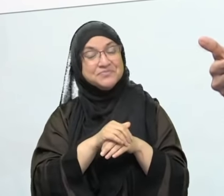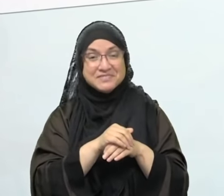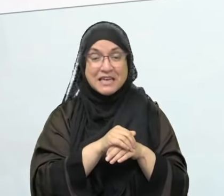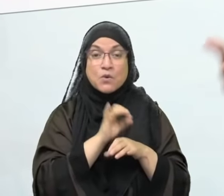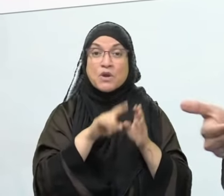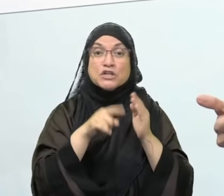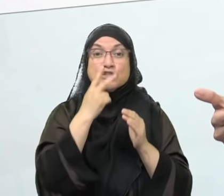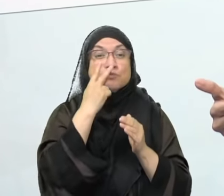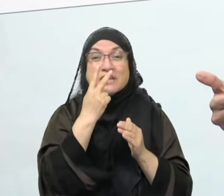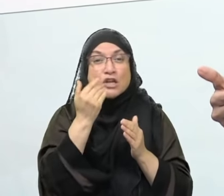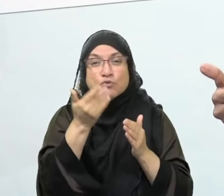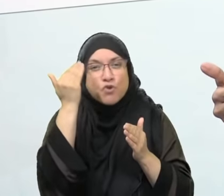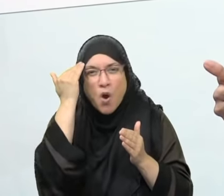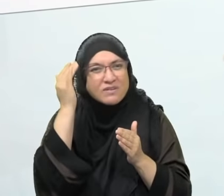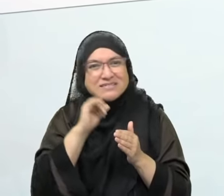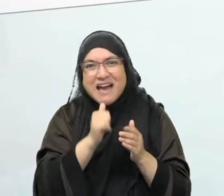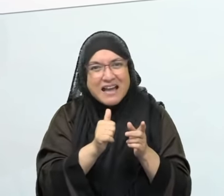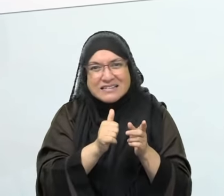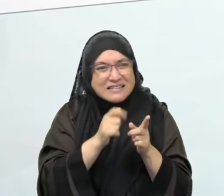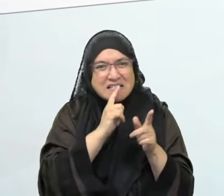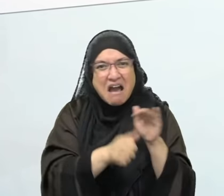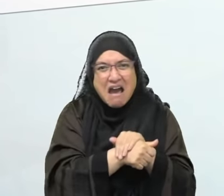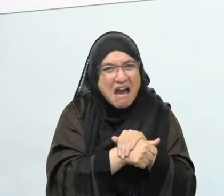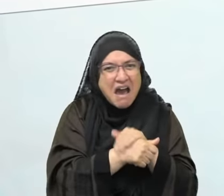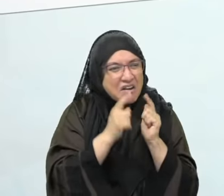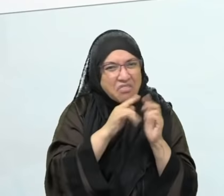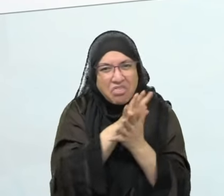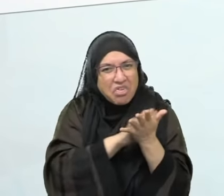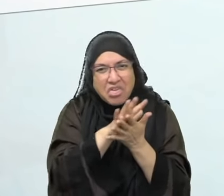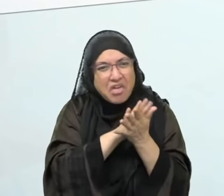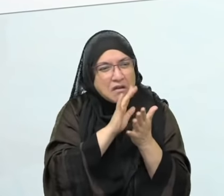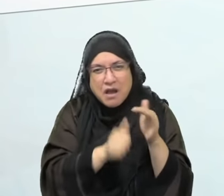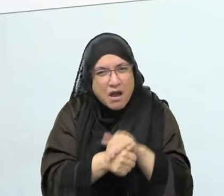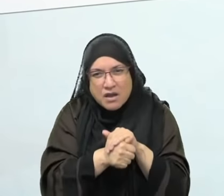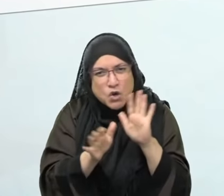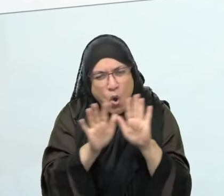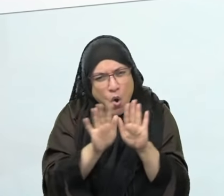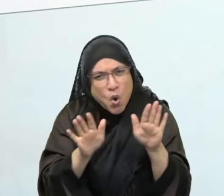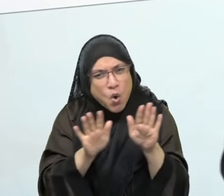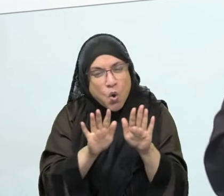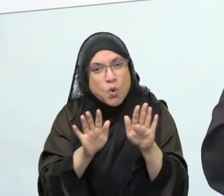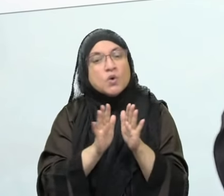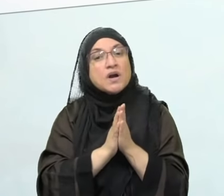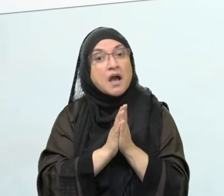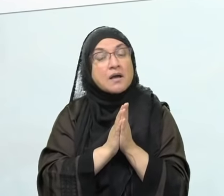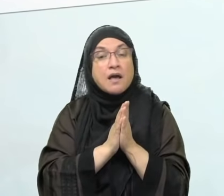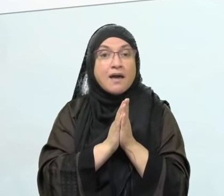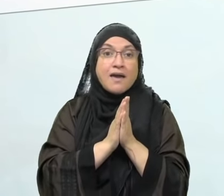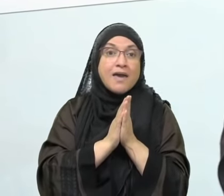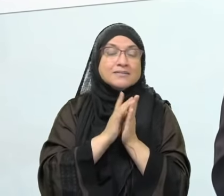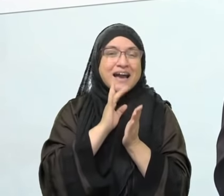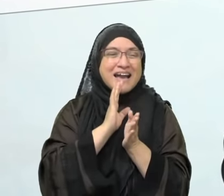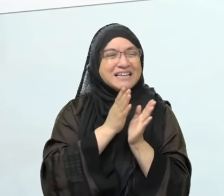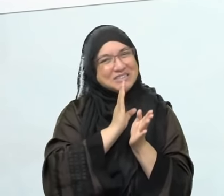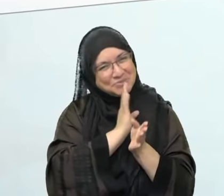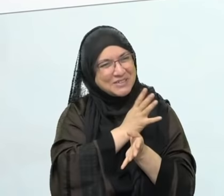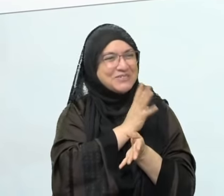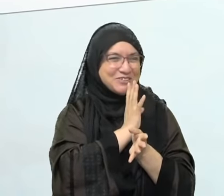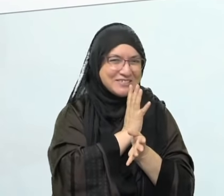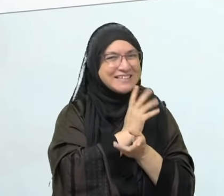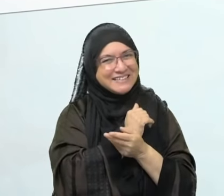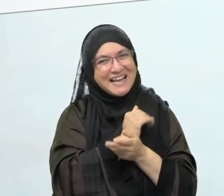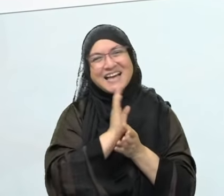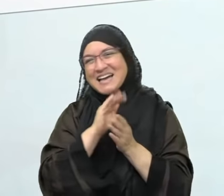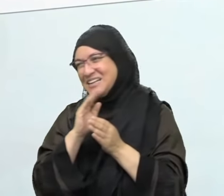when you're dealing with that person. They're not speaking out of two sides of their mouth. There is no betrayal of their deeds and their